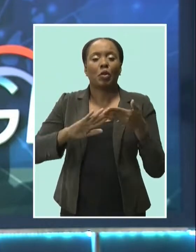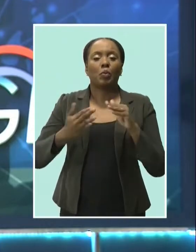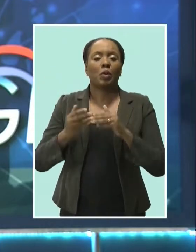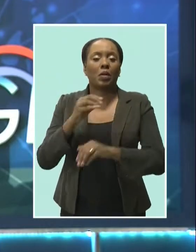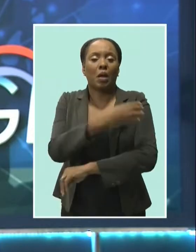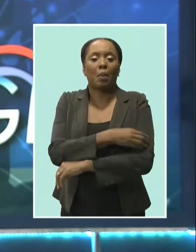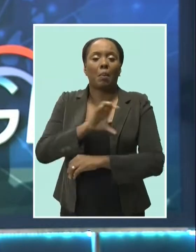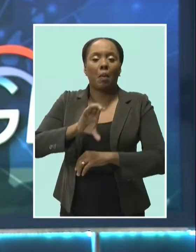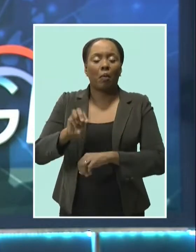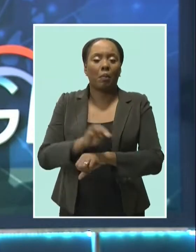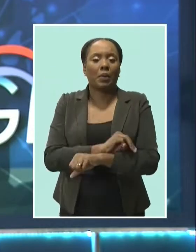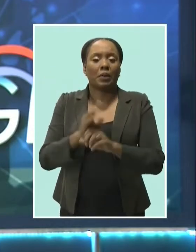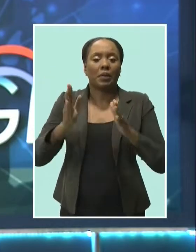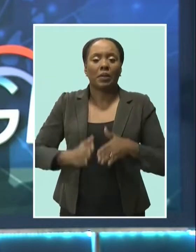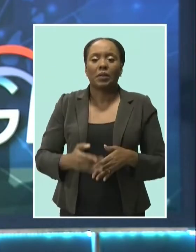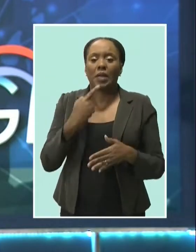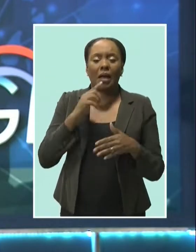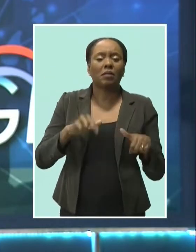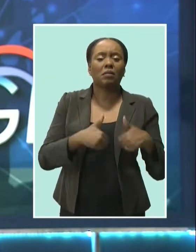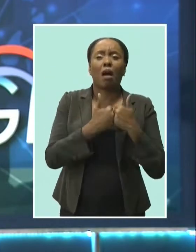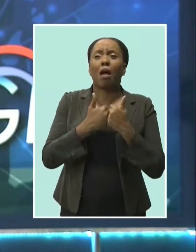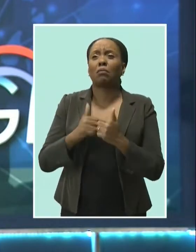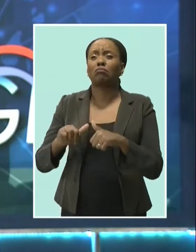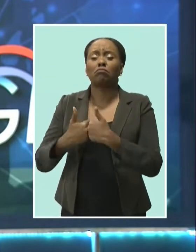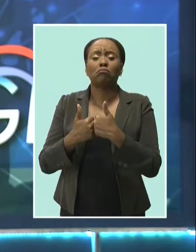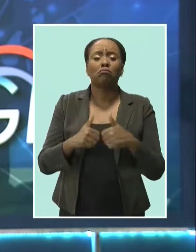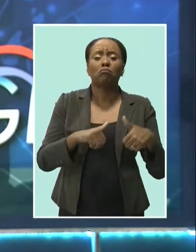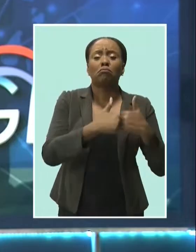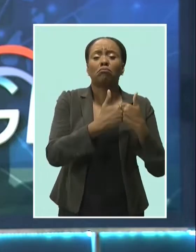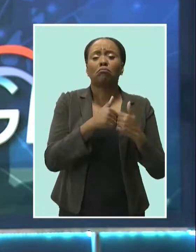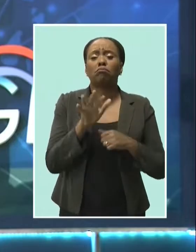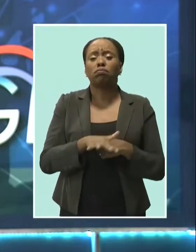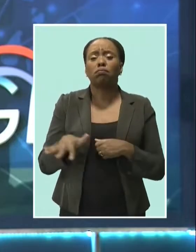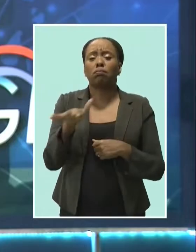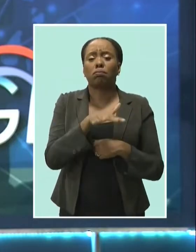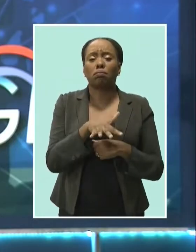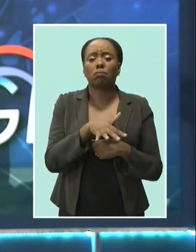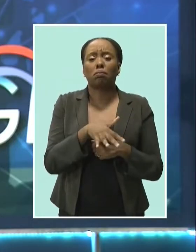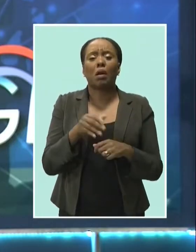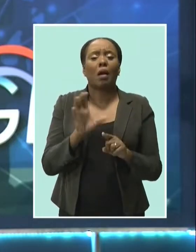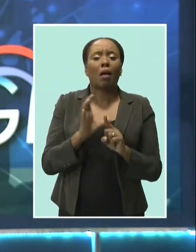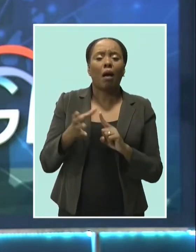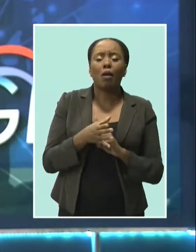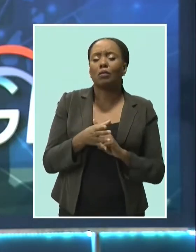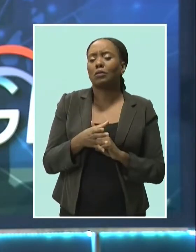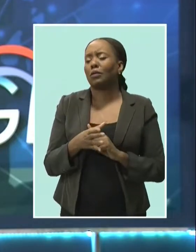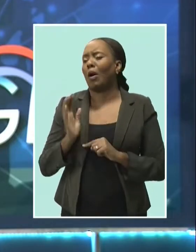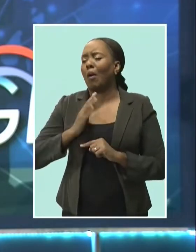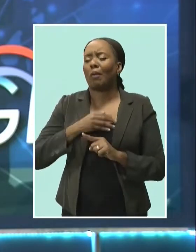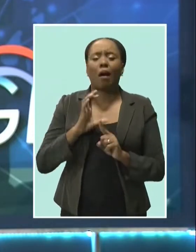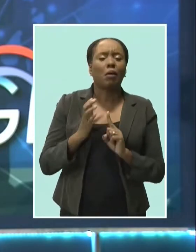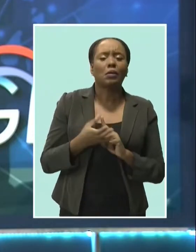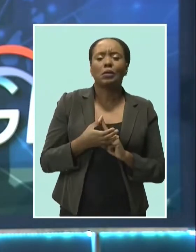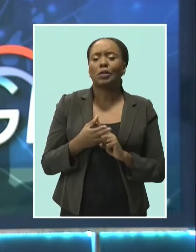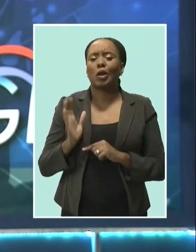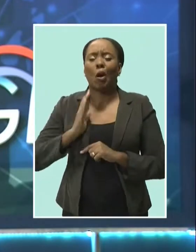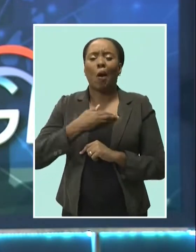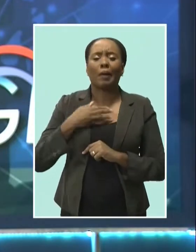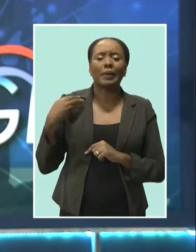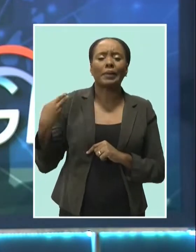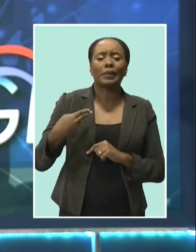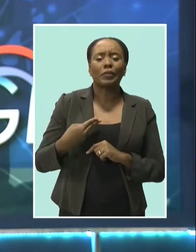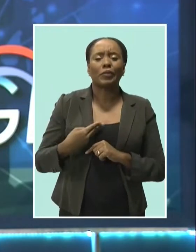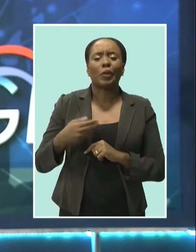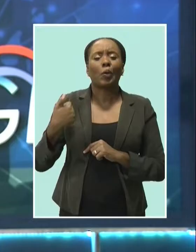Minister Dwight Sutherland says despite the many challenges that continue to face the island, recognizing our culture and